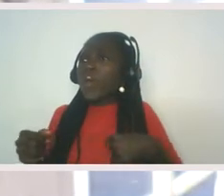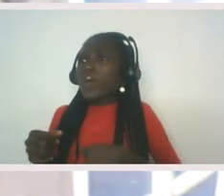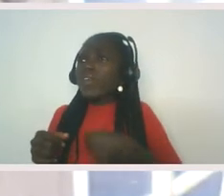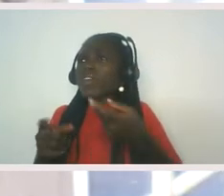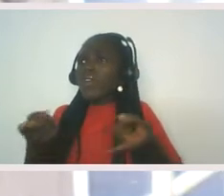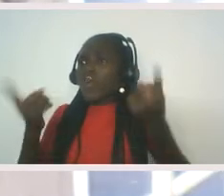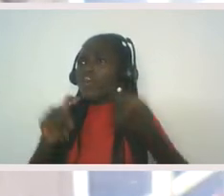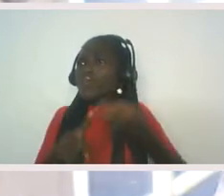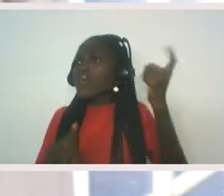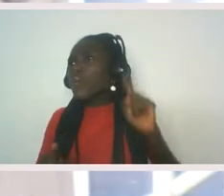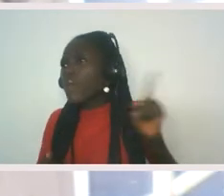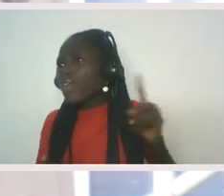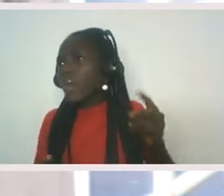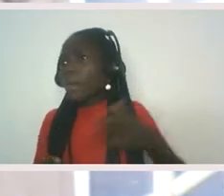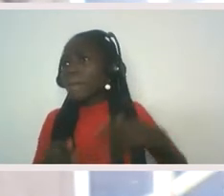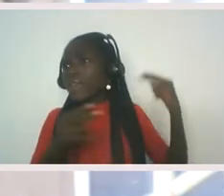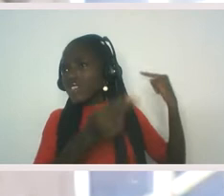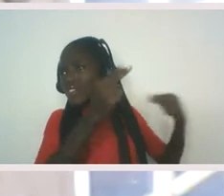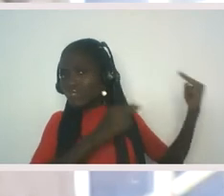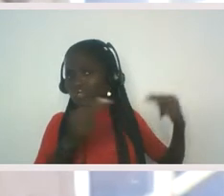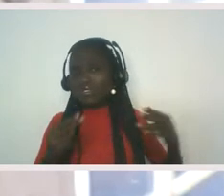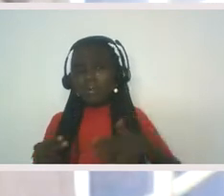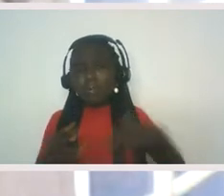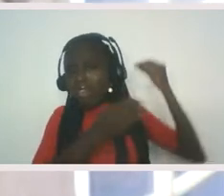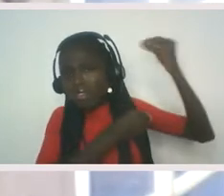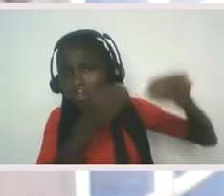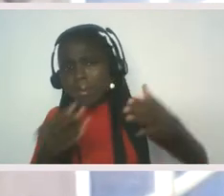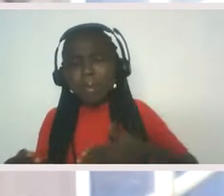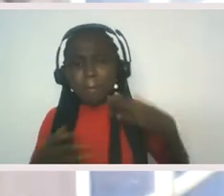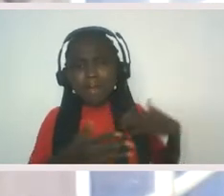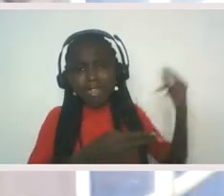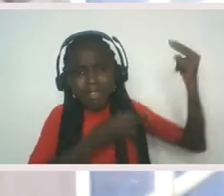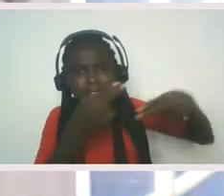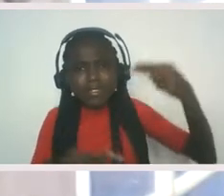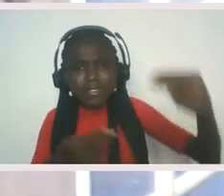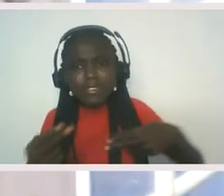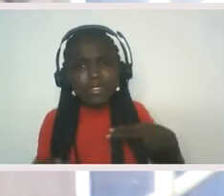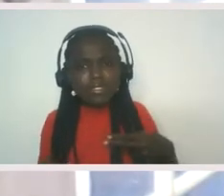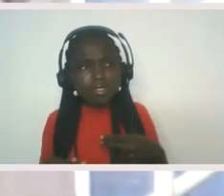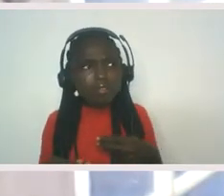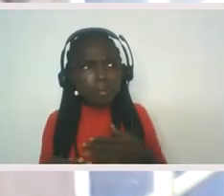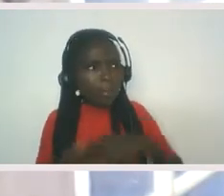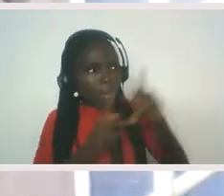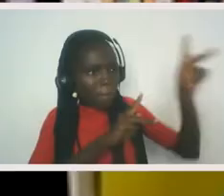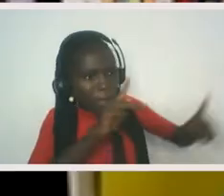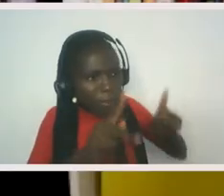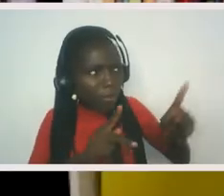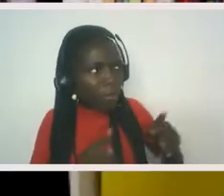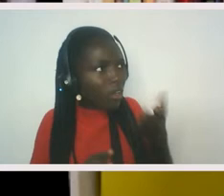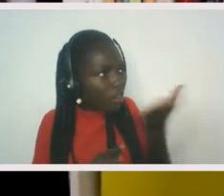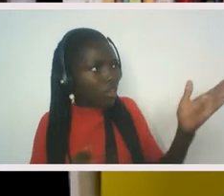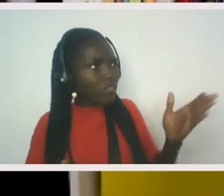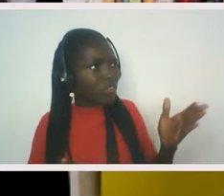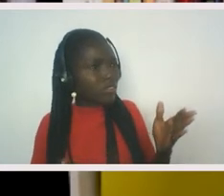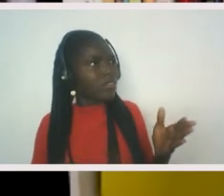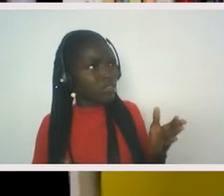and those histories is a part of that. Oh, those, those are my people. Those might be my people. And if everything